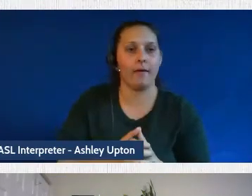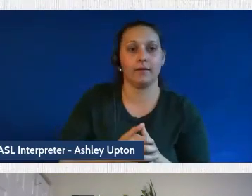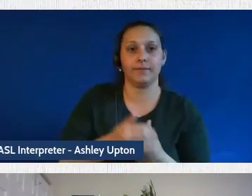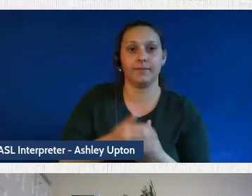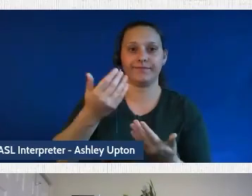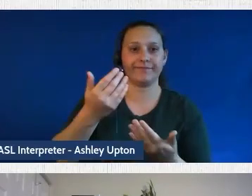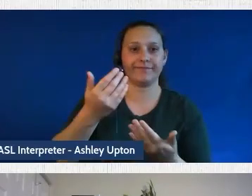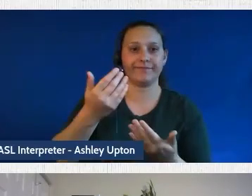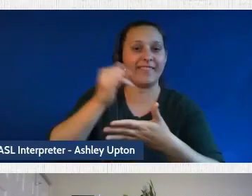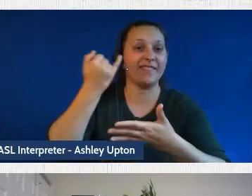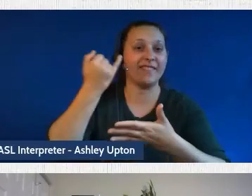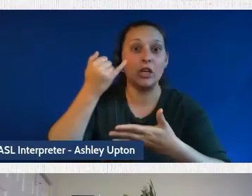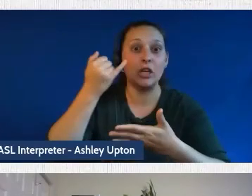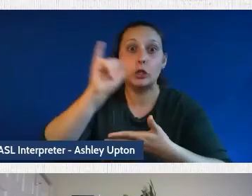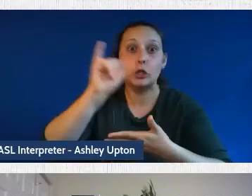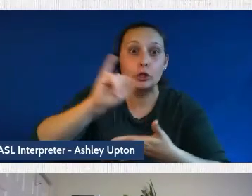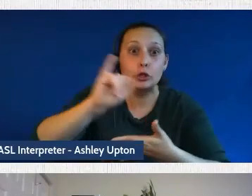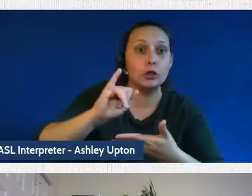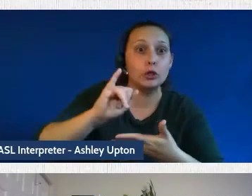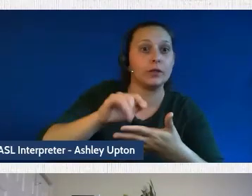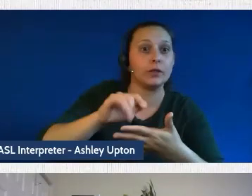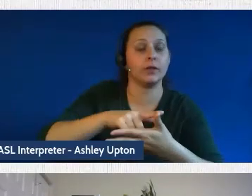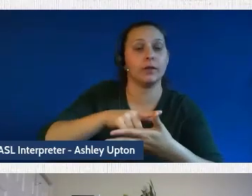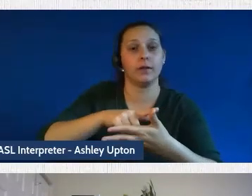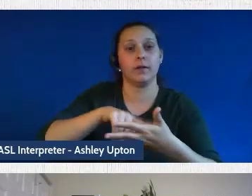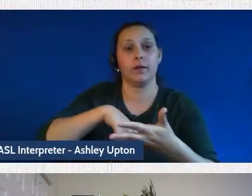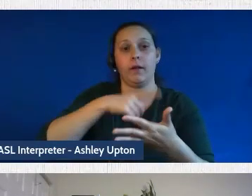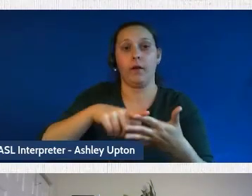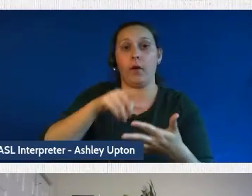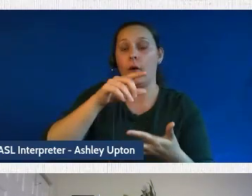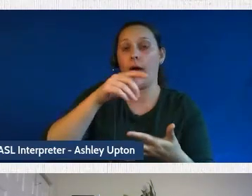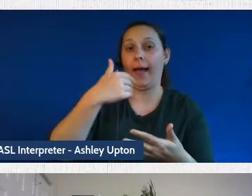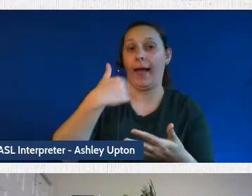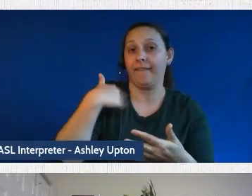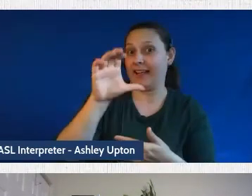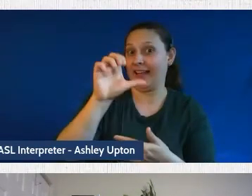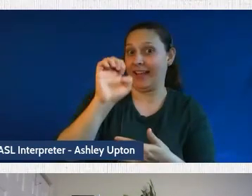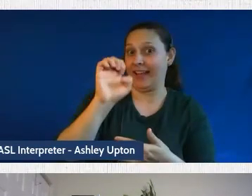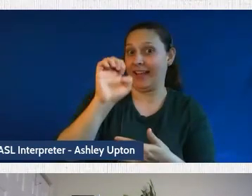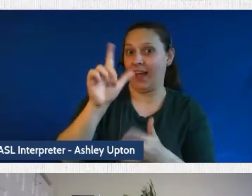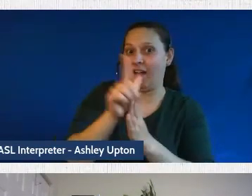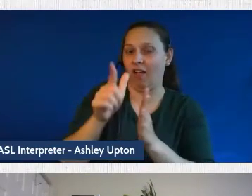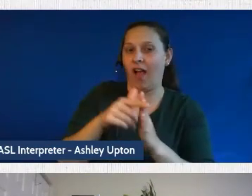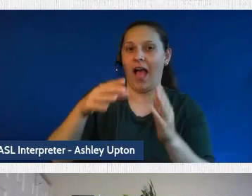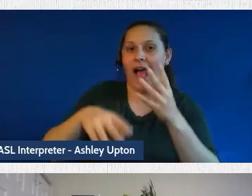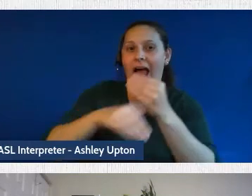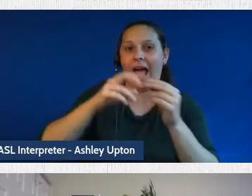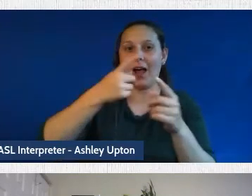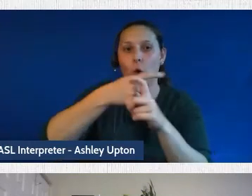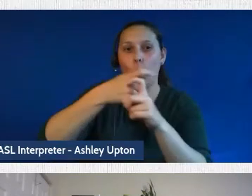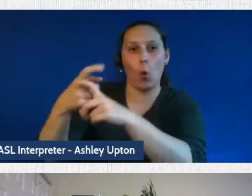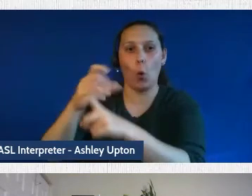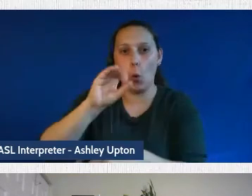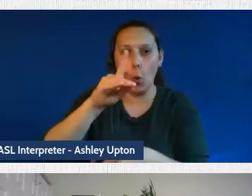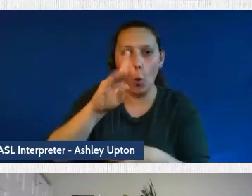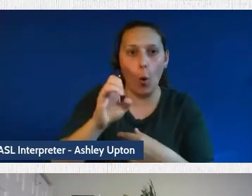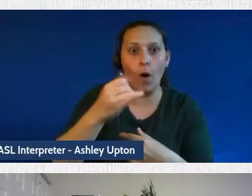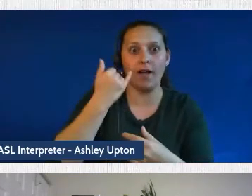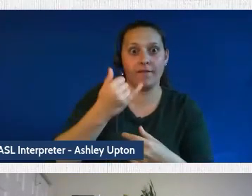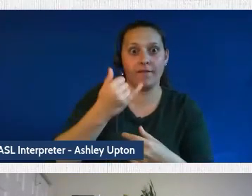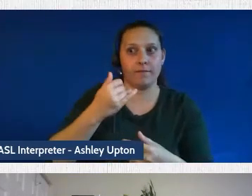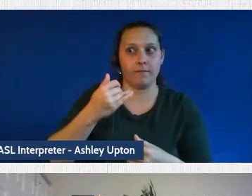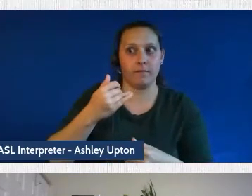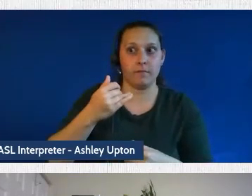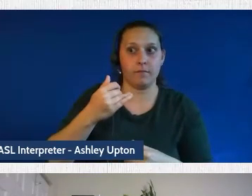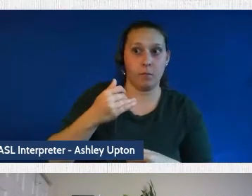ability to actually codify case law and use the case law on the odds of winning or losing a case to more accurately determine